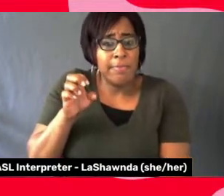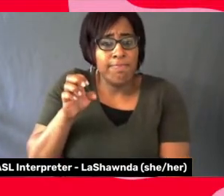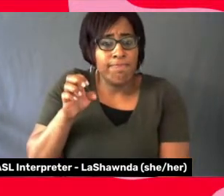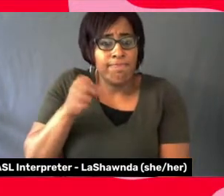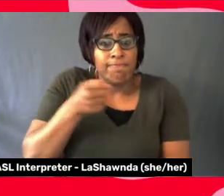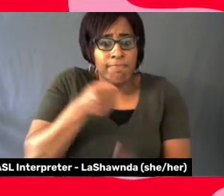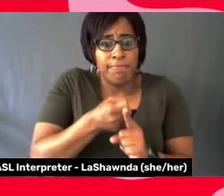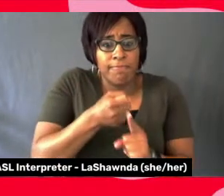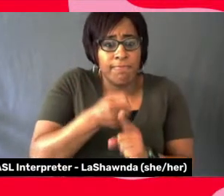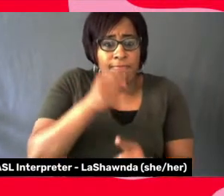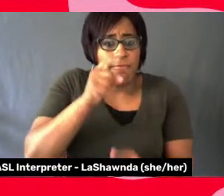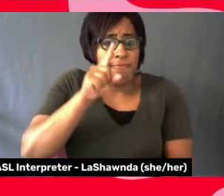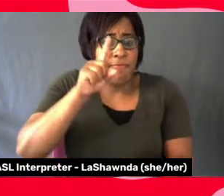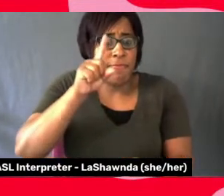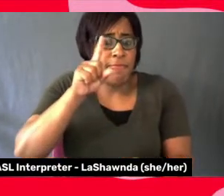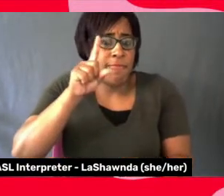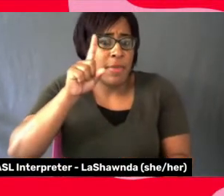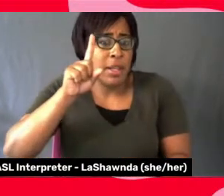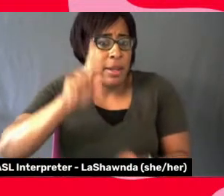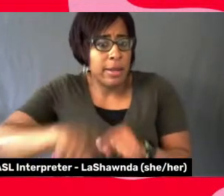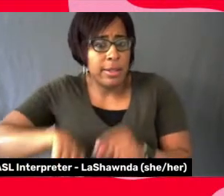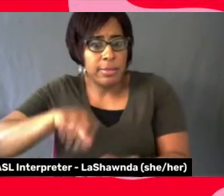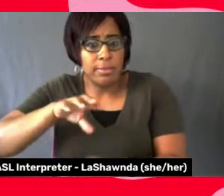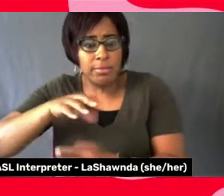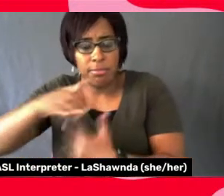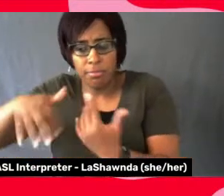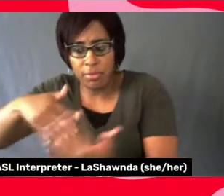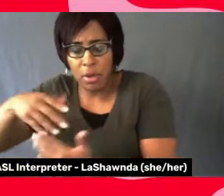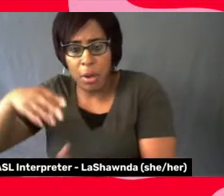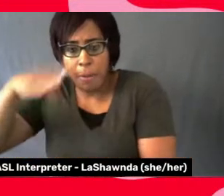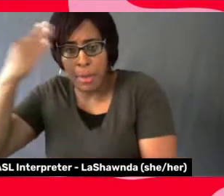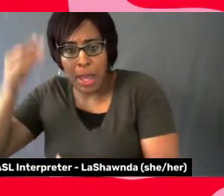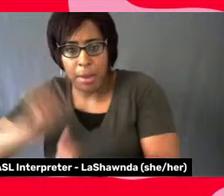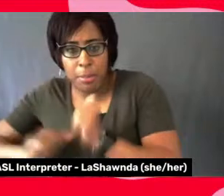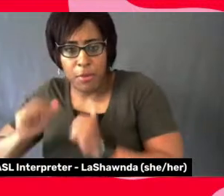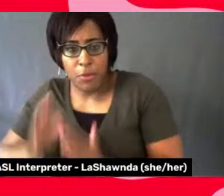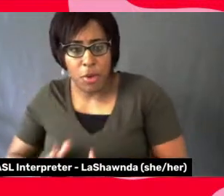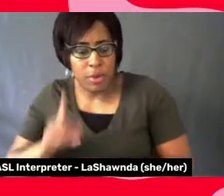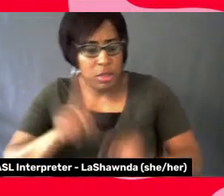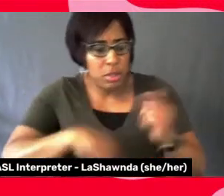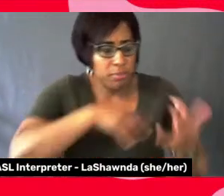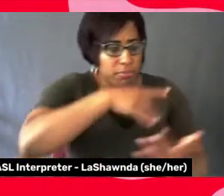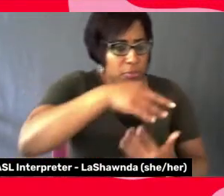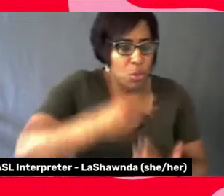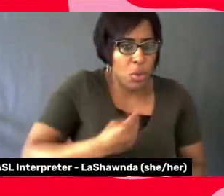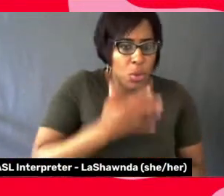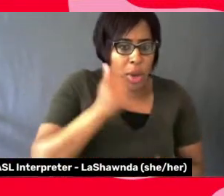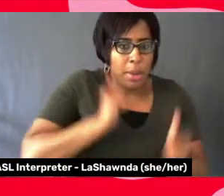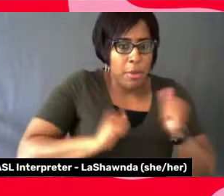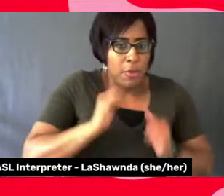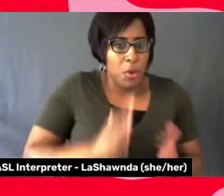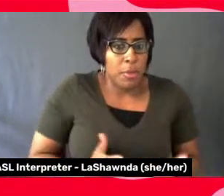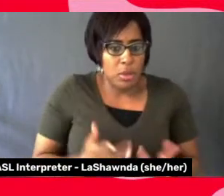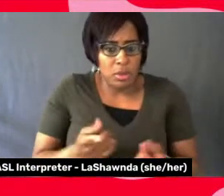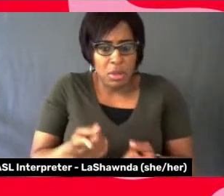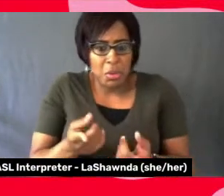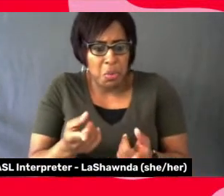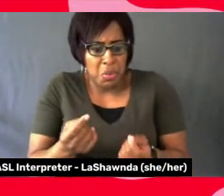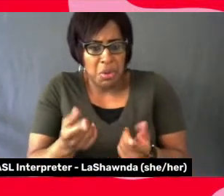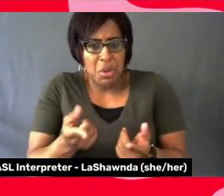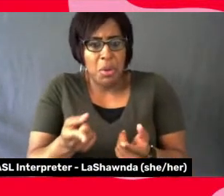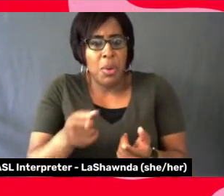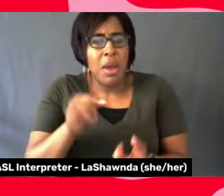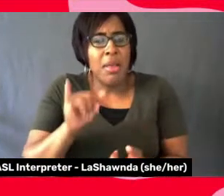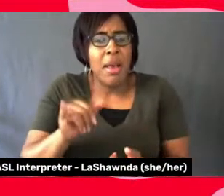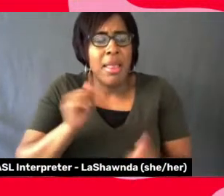performers or couldn't, and could not be with white performers. They didn't know what to do with her. Um, she couldn't be sexy in that bathtub